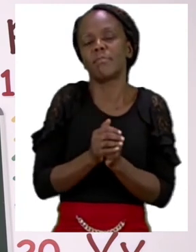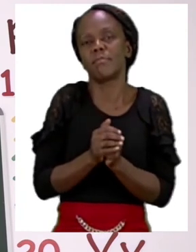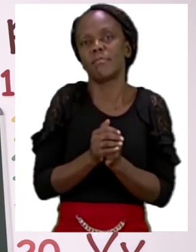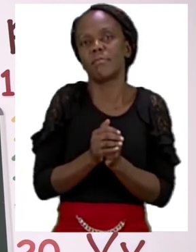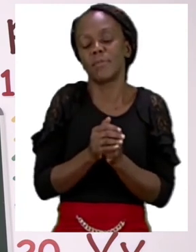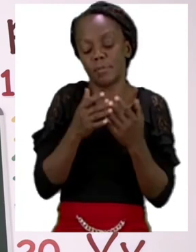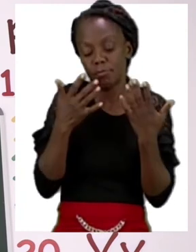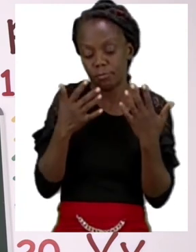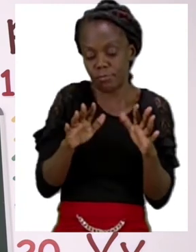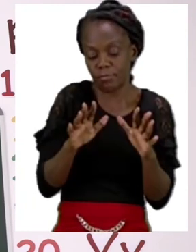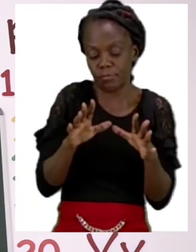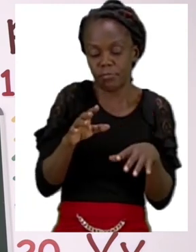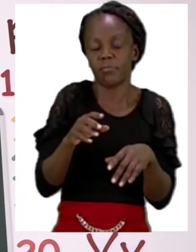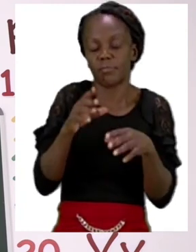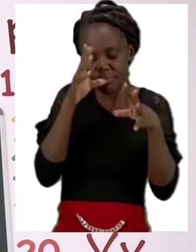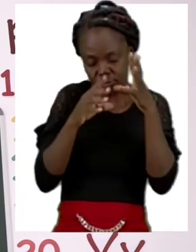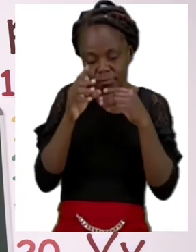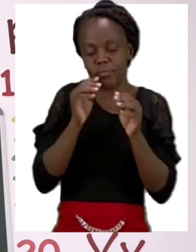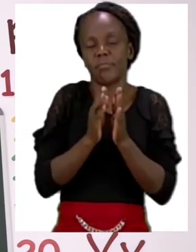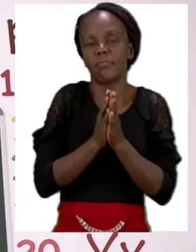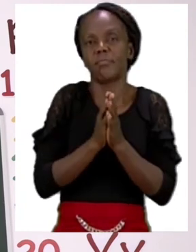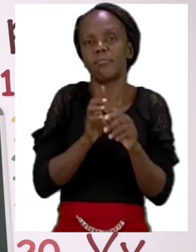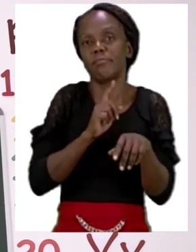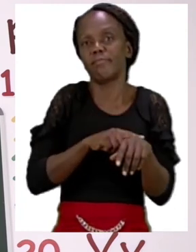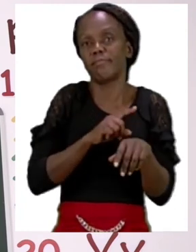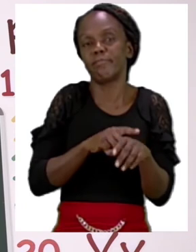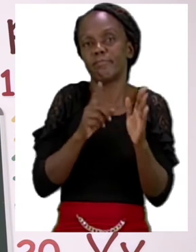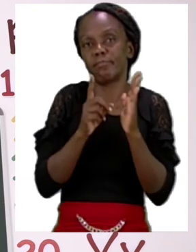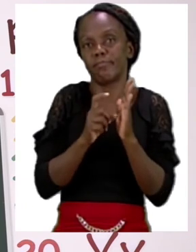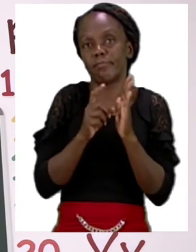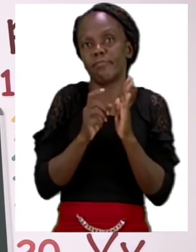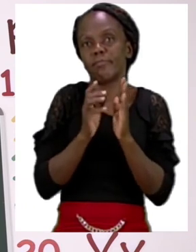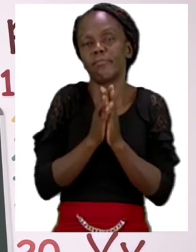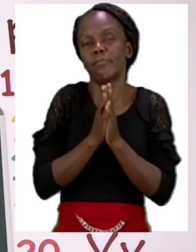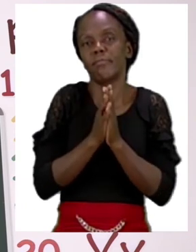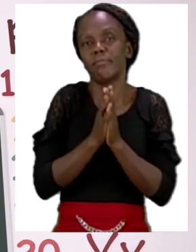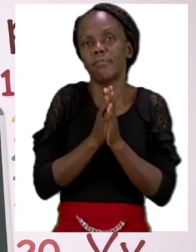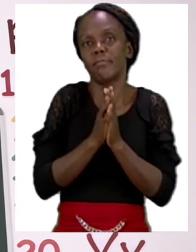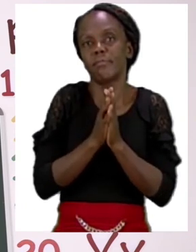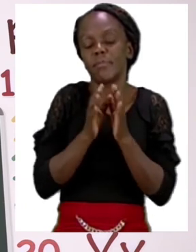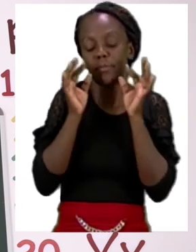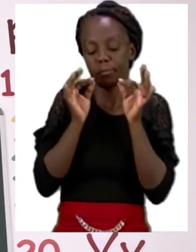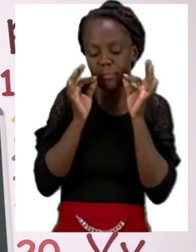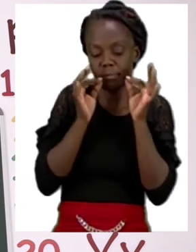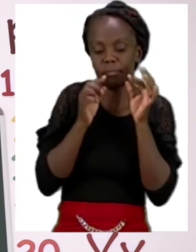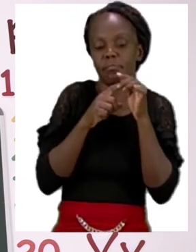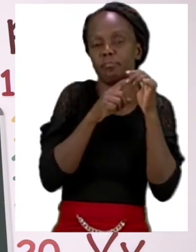our lesson it's time to sanitize and this time we can sing our special sanitizing song.